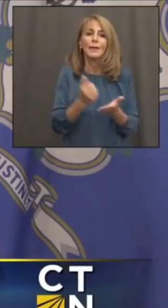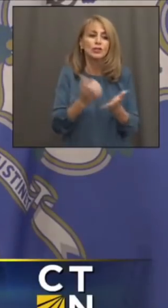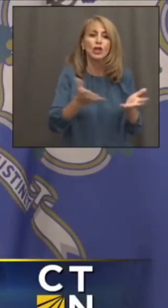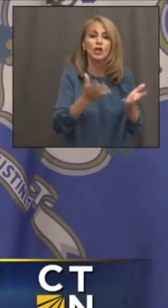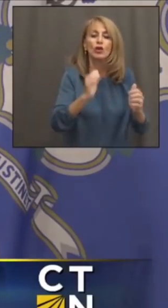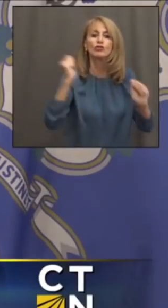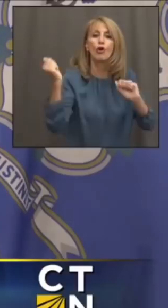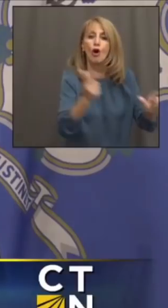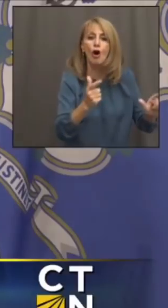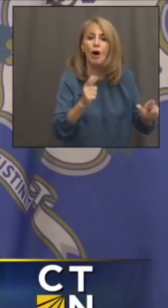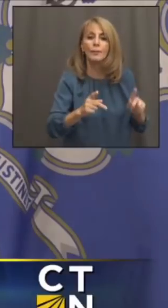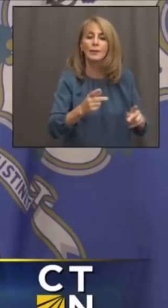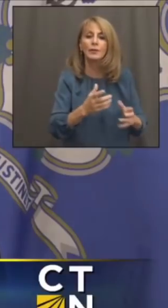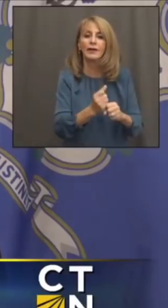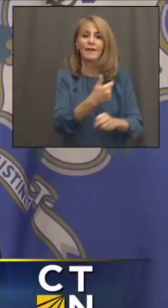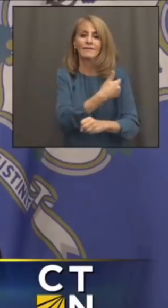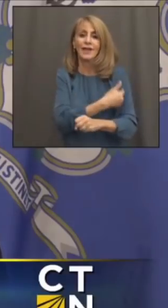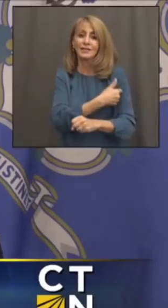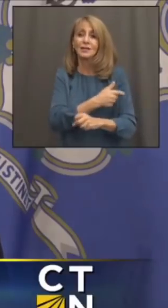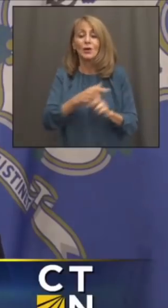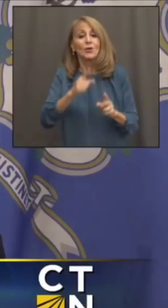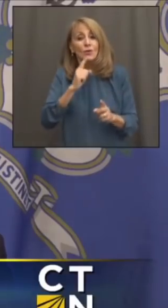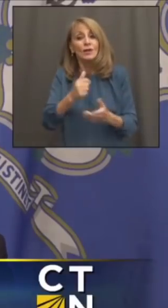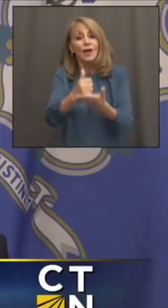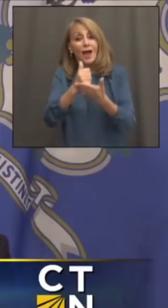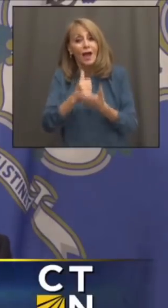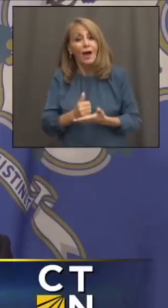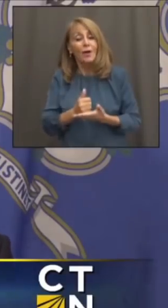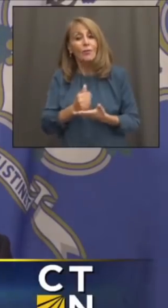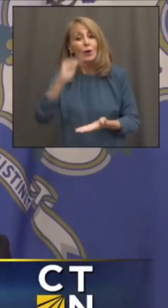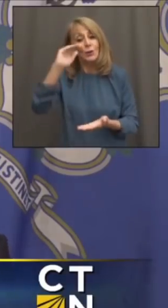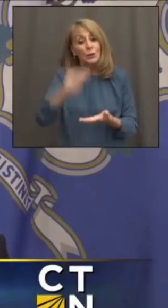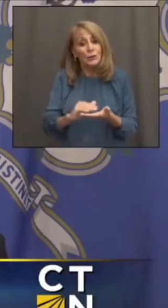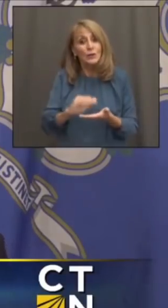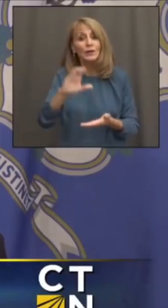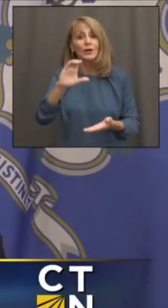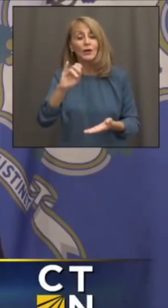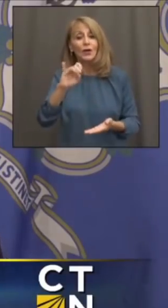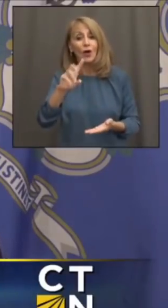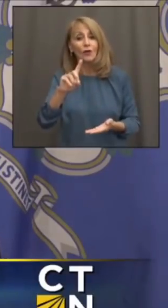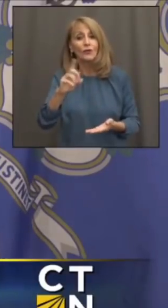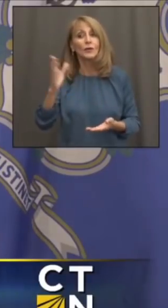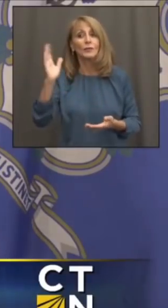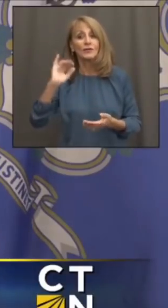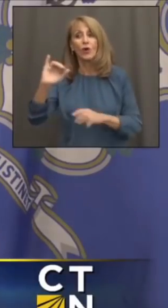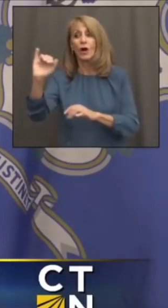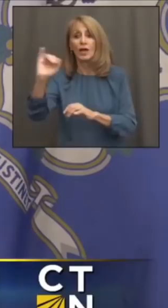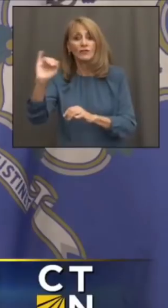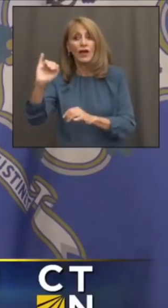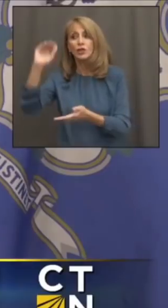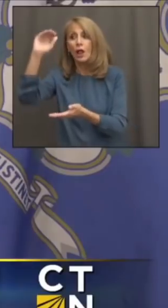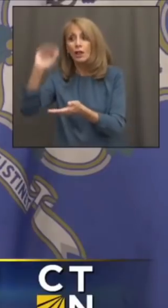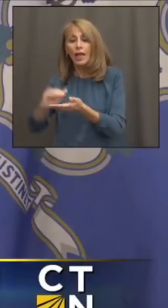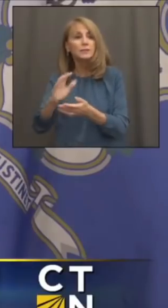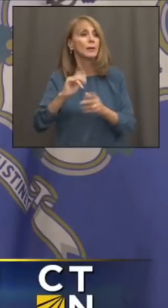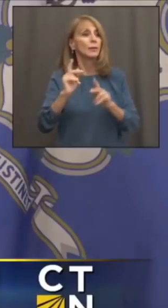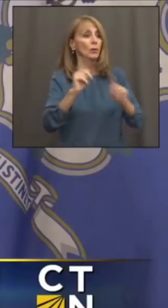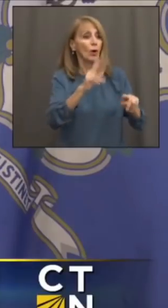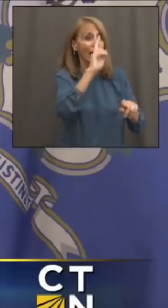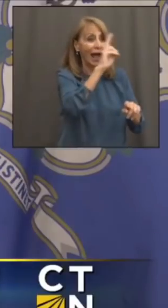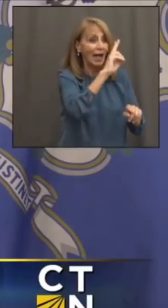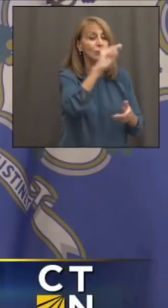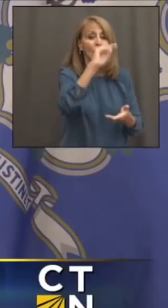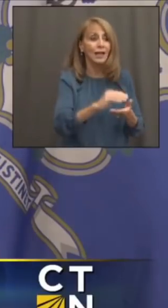vaccinated. But you can see it's making a difference right now. First it was on the infection rate, then it was on hospitalizations, and now it's on